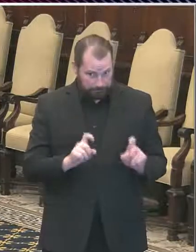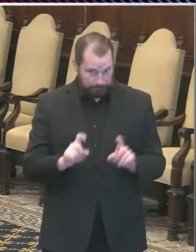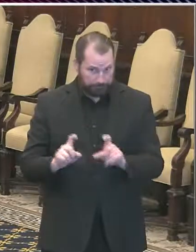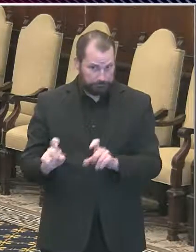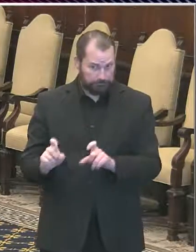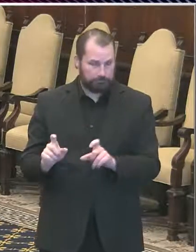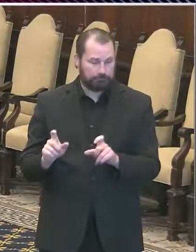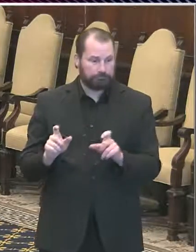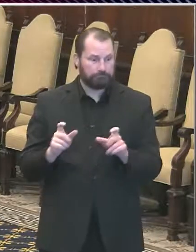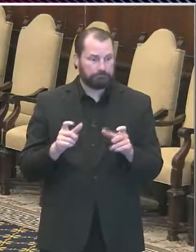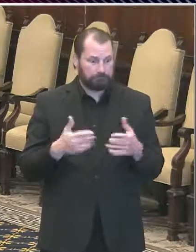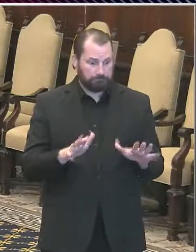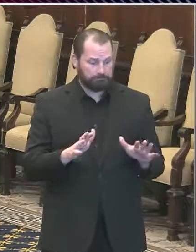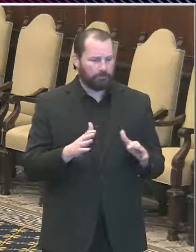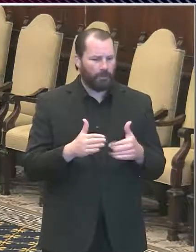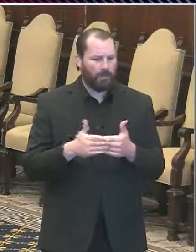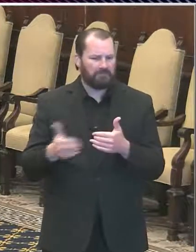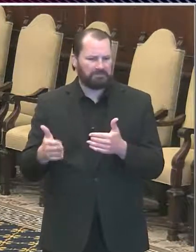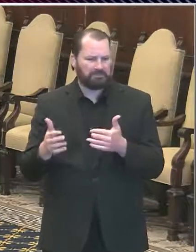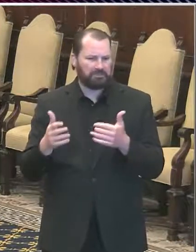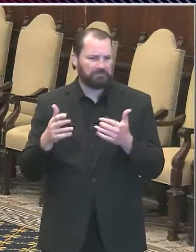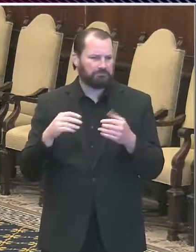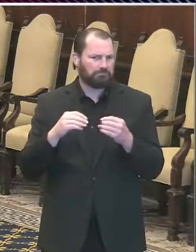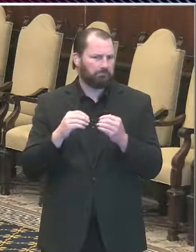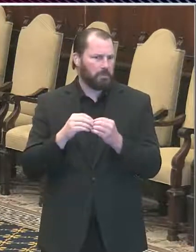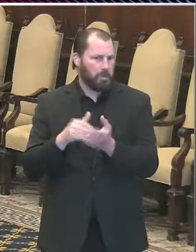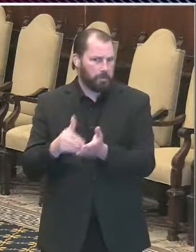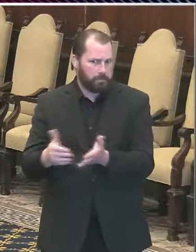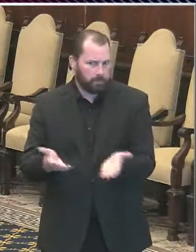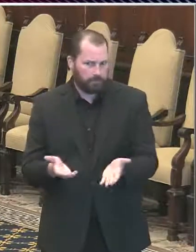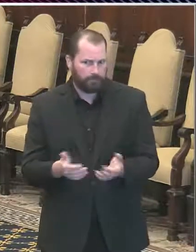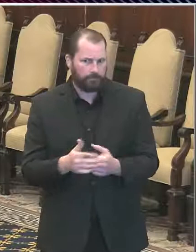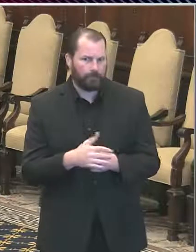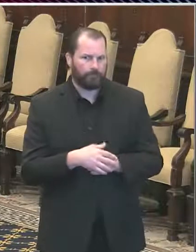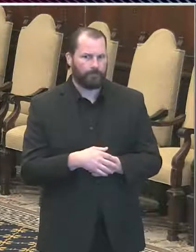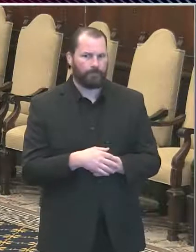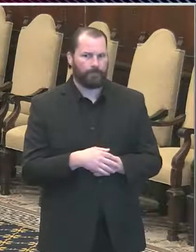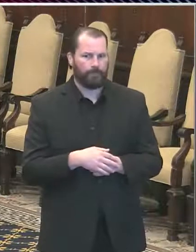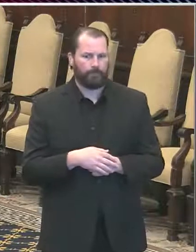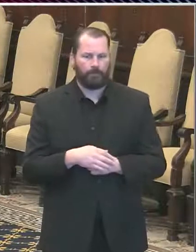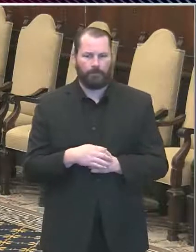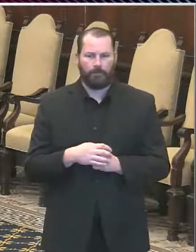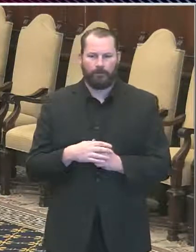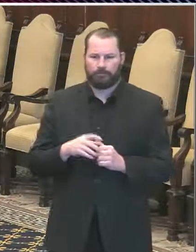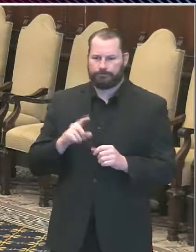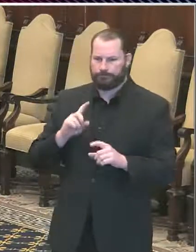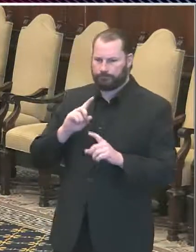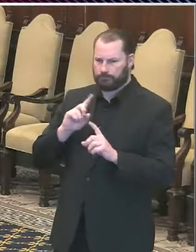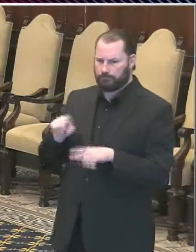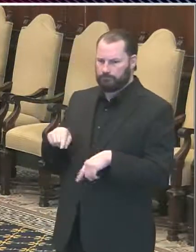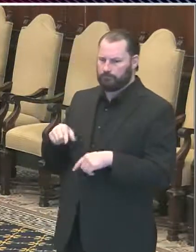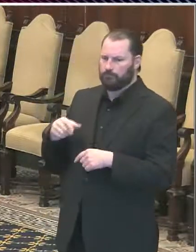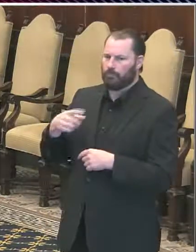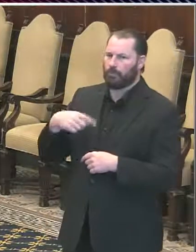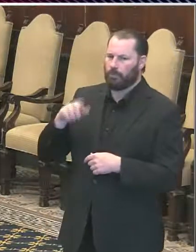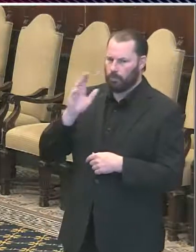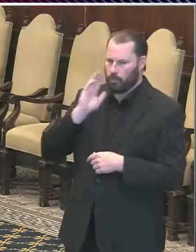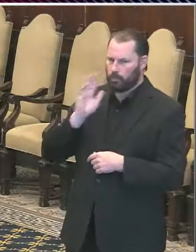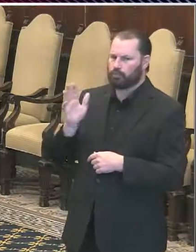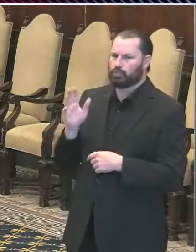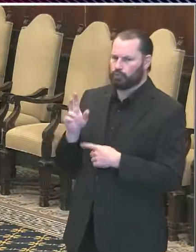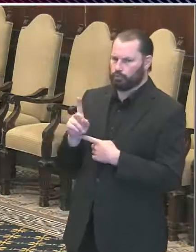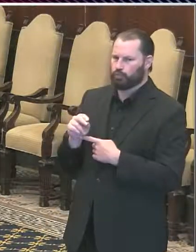So, prison commissioner, we're going to do the initial round of one-time testing at this time.